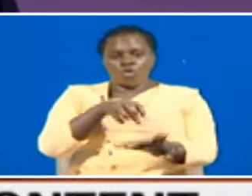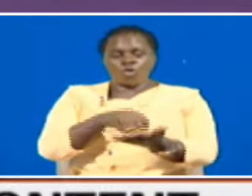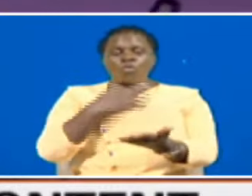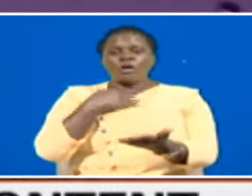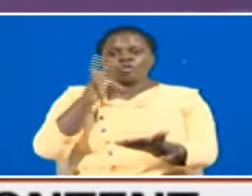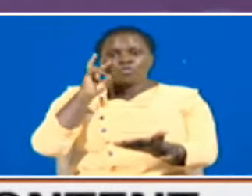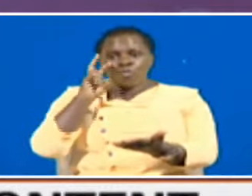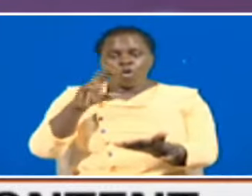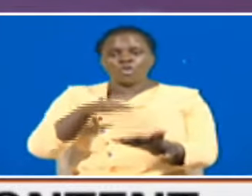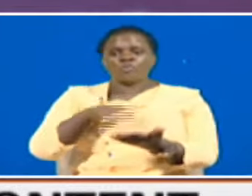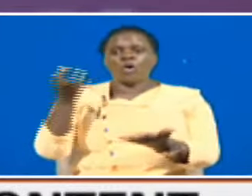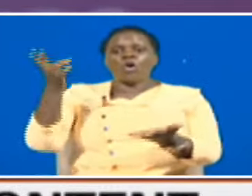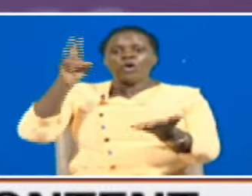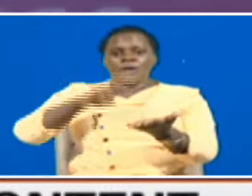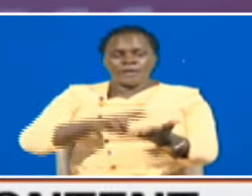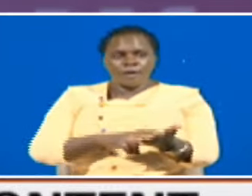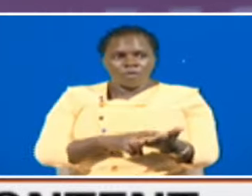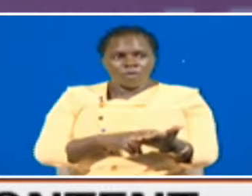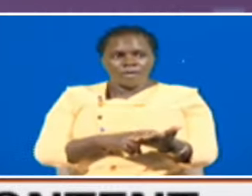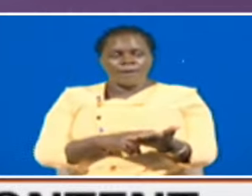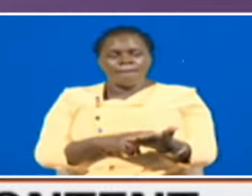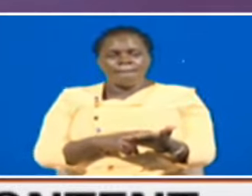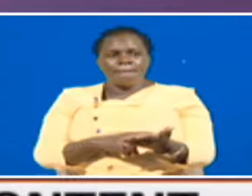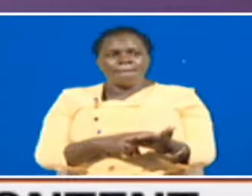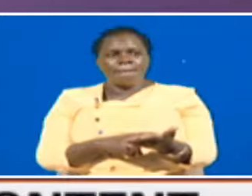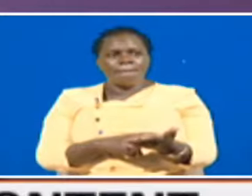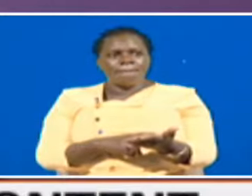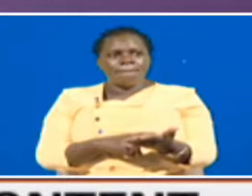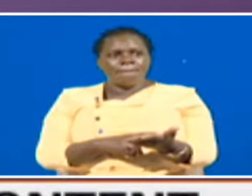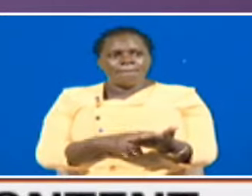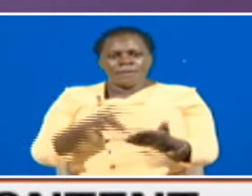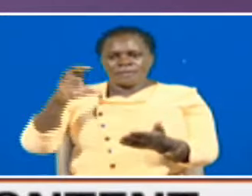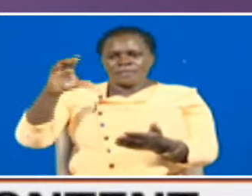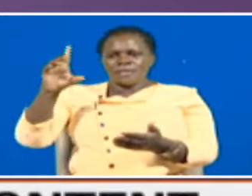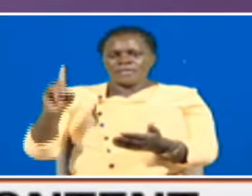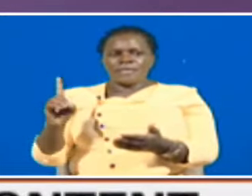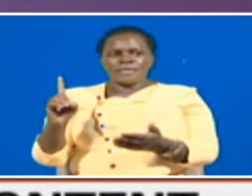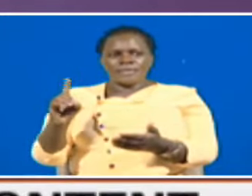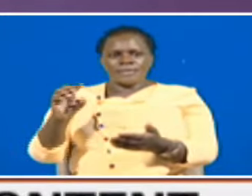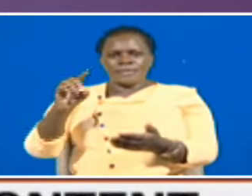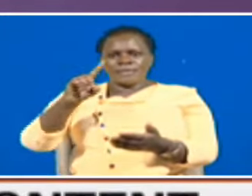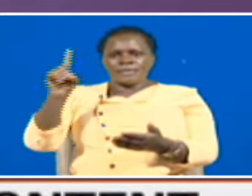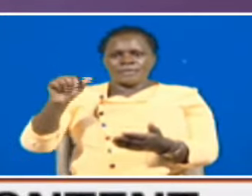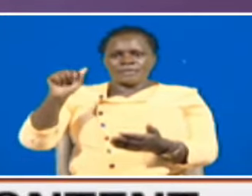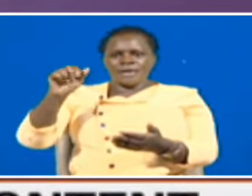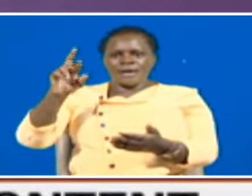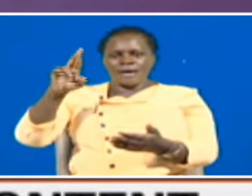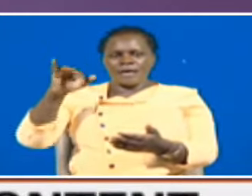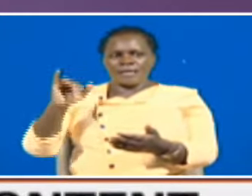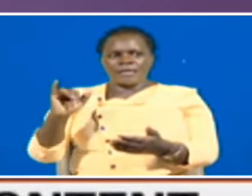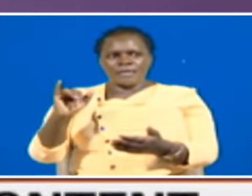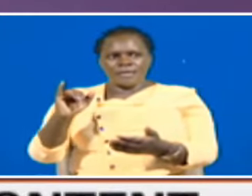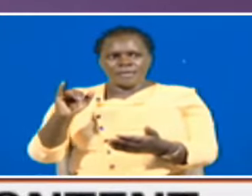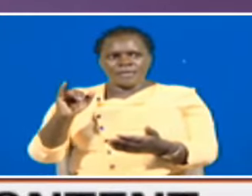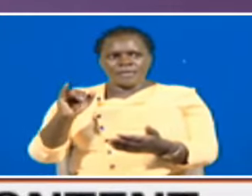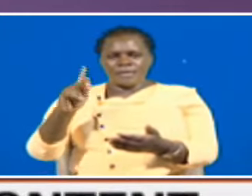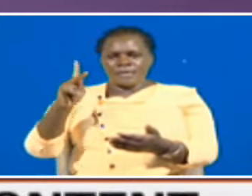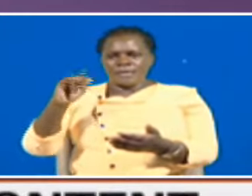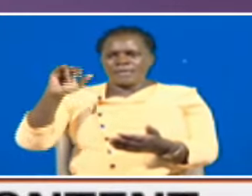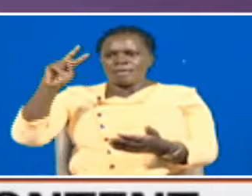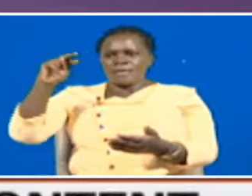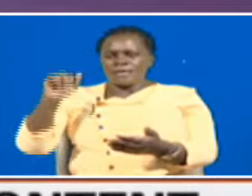record view ships of Cassidy Zari the dominance of Kina